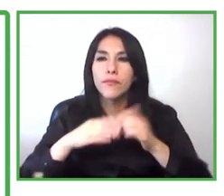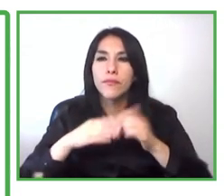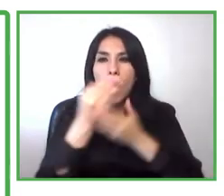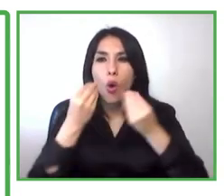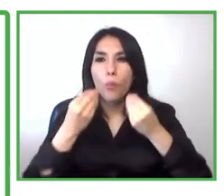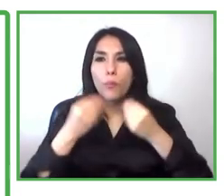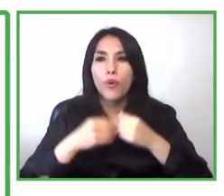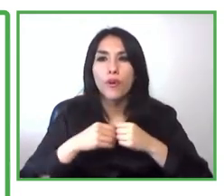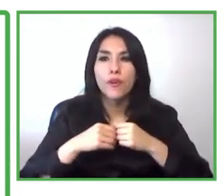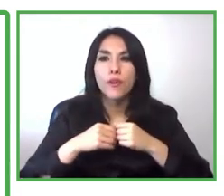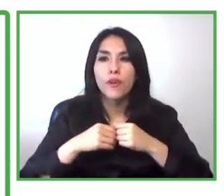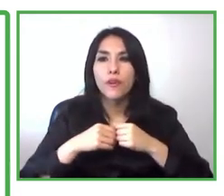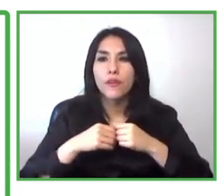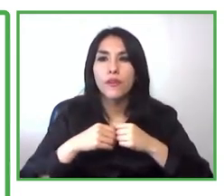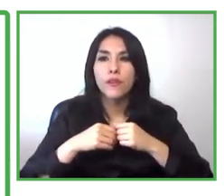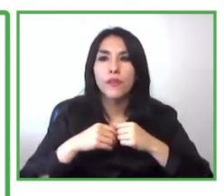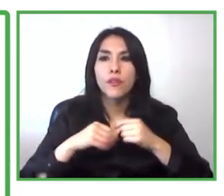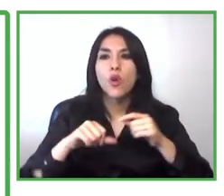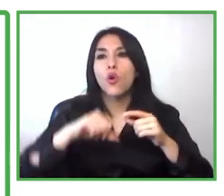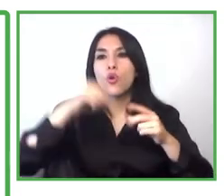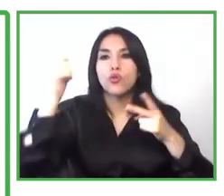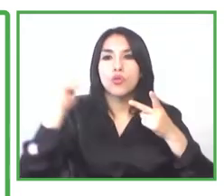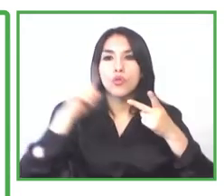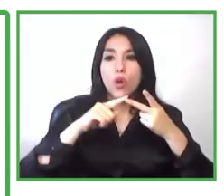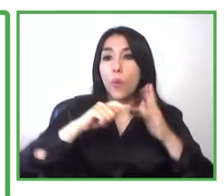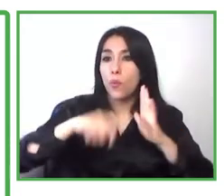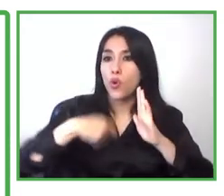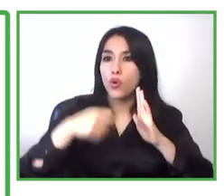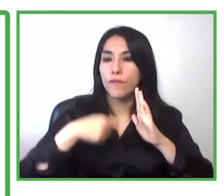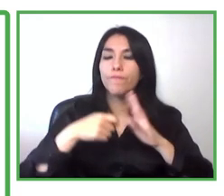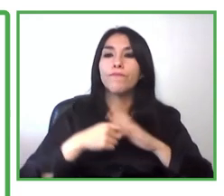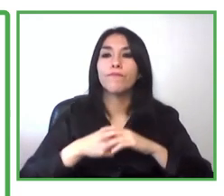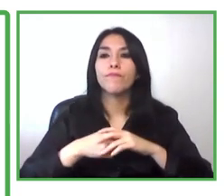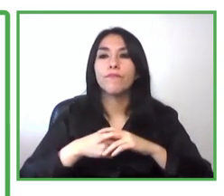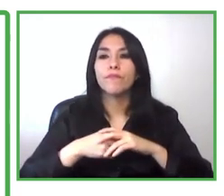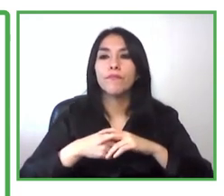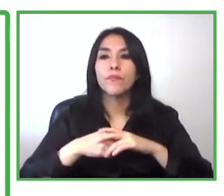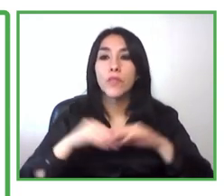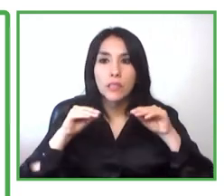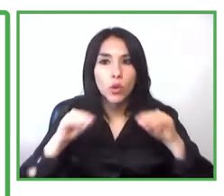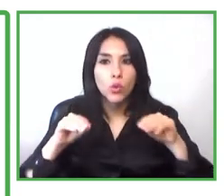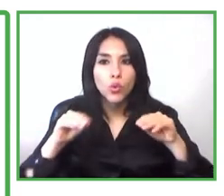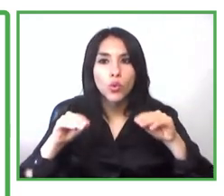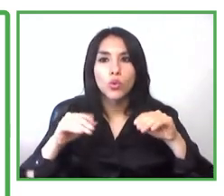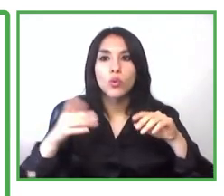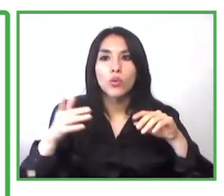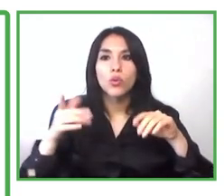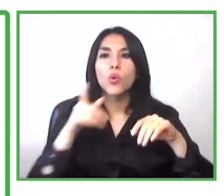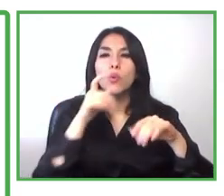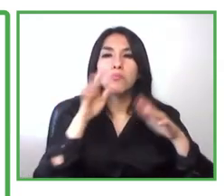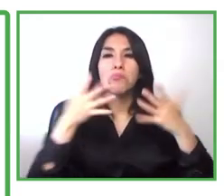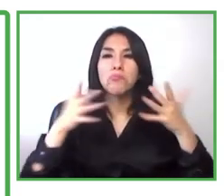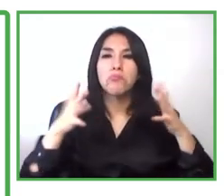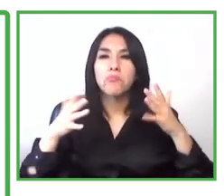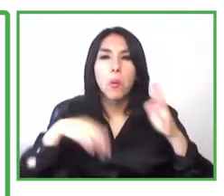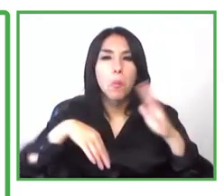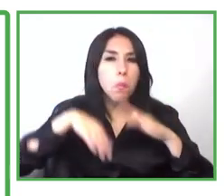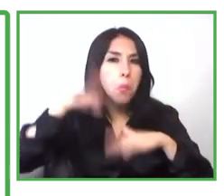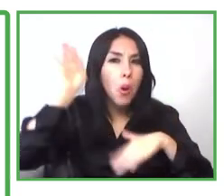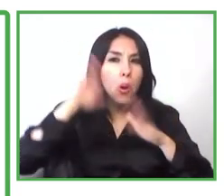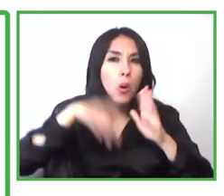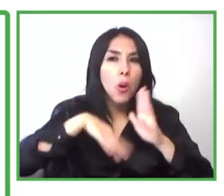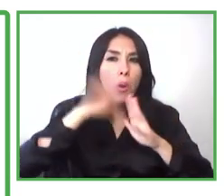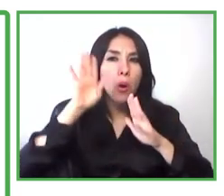uh more than uh 800 so 859 uh 59 who have